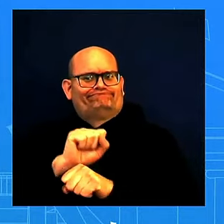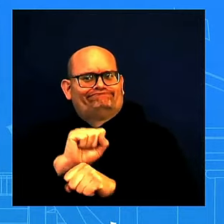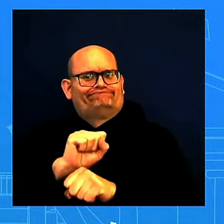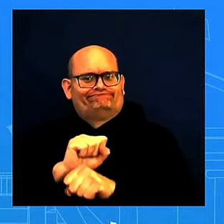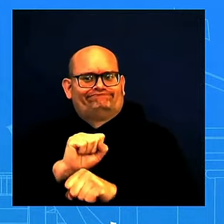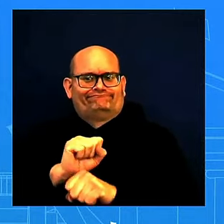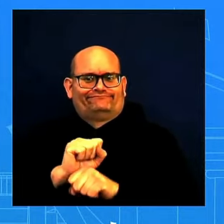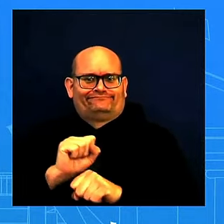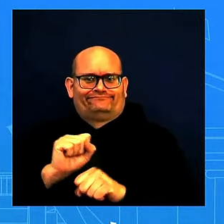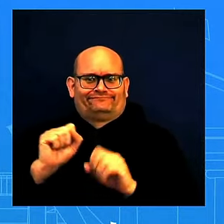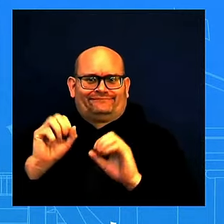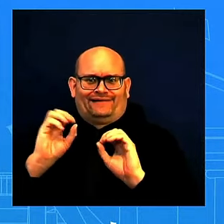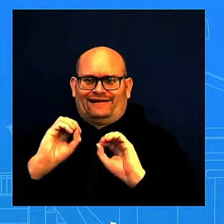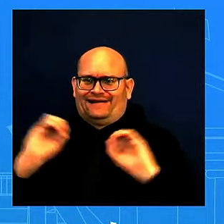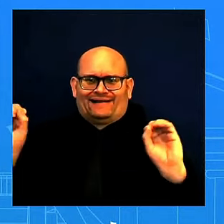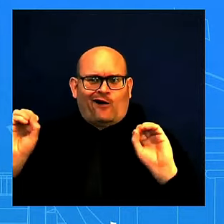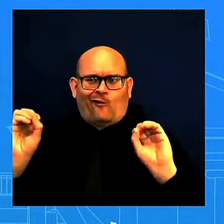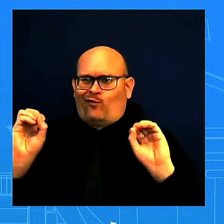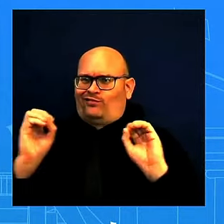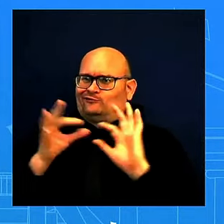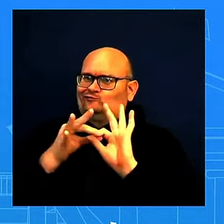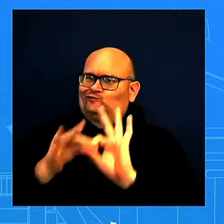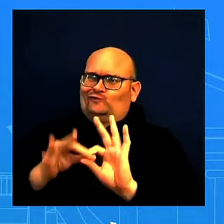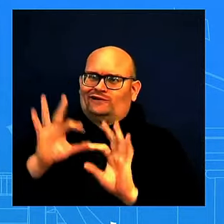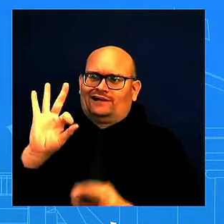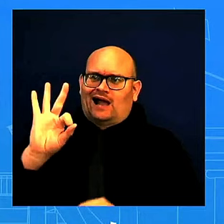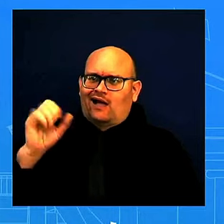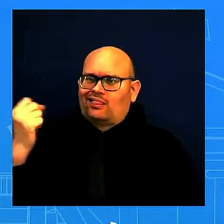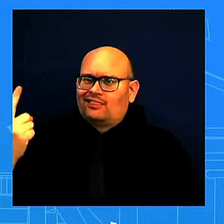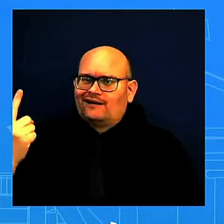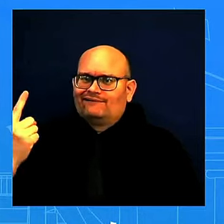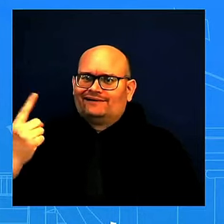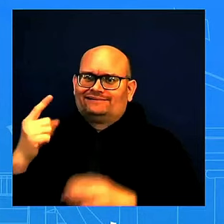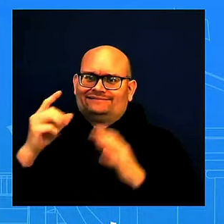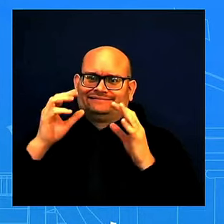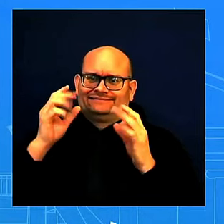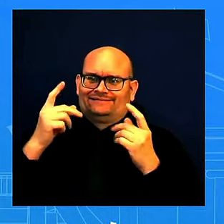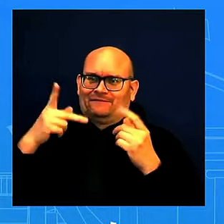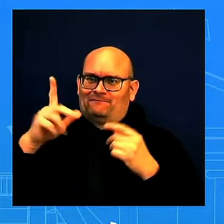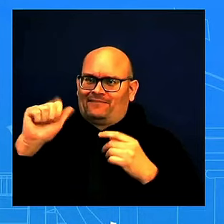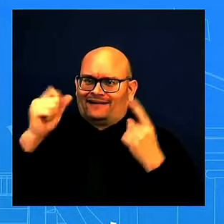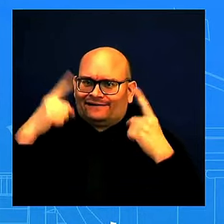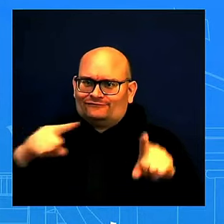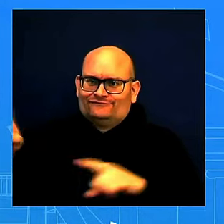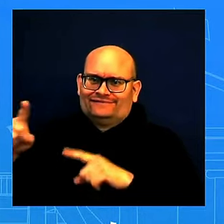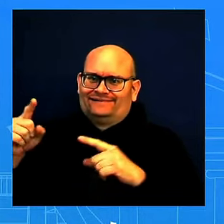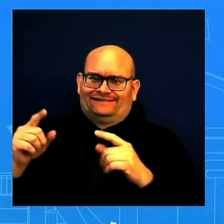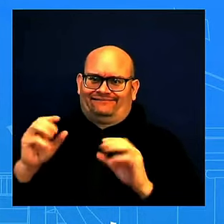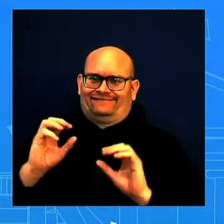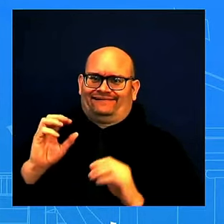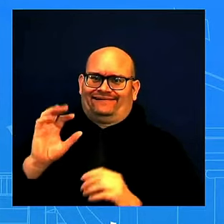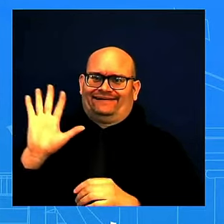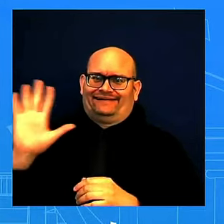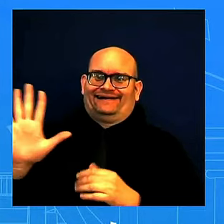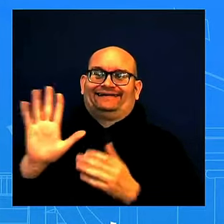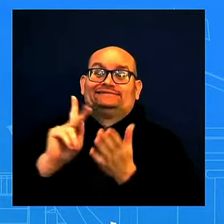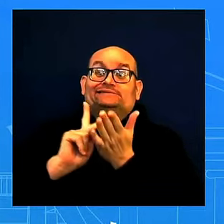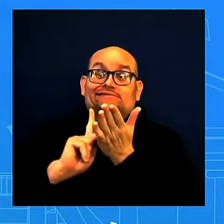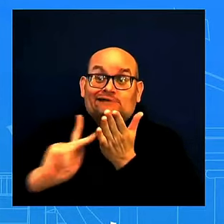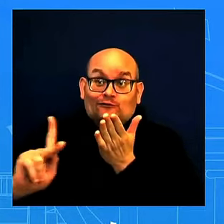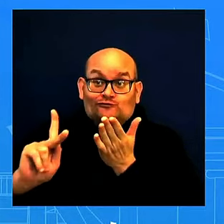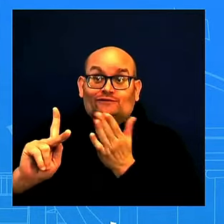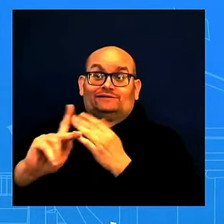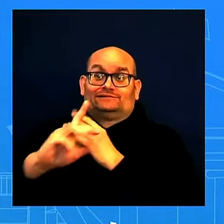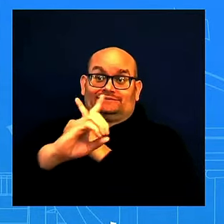9-11 plea deal reversal. We had nothing to do with it. This was something for the Secretary to make. And he made it. The